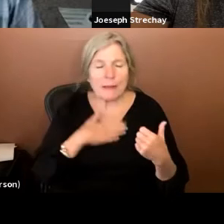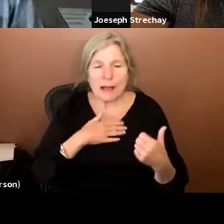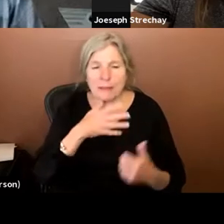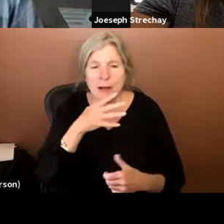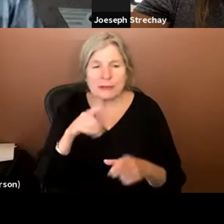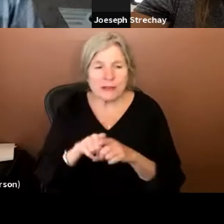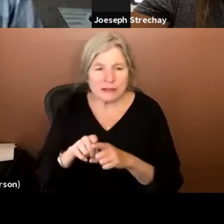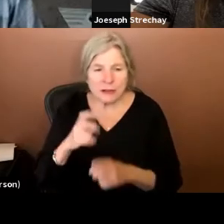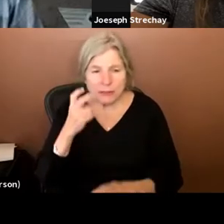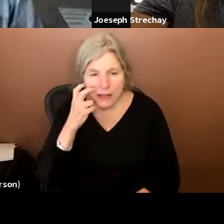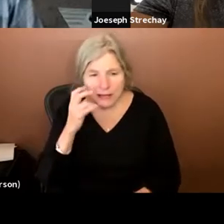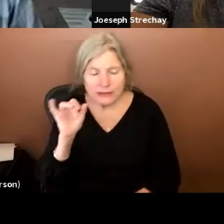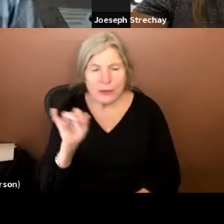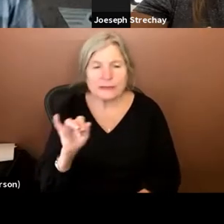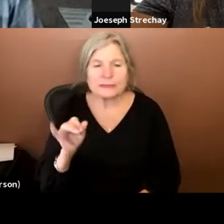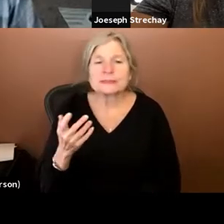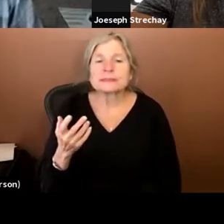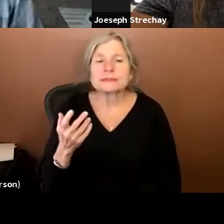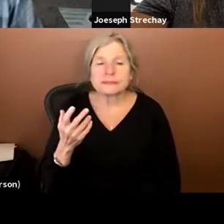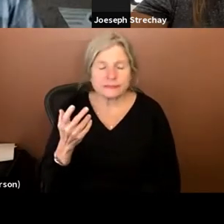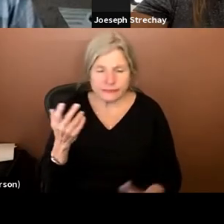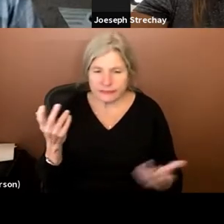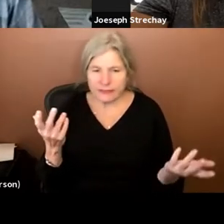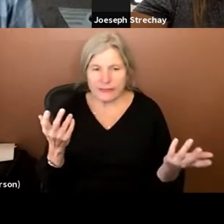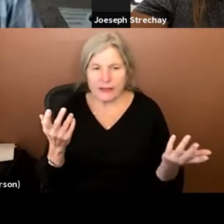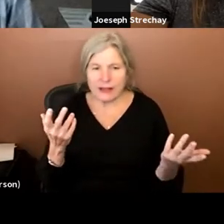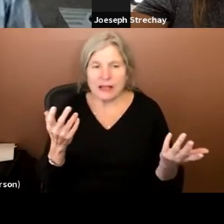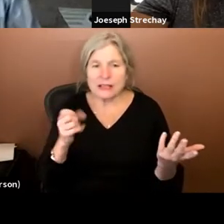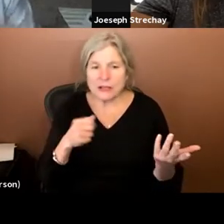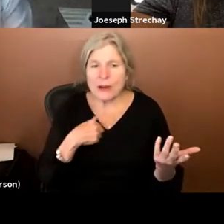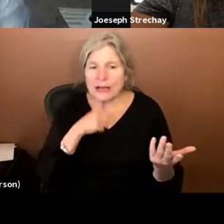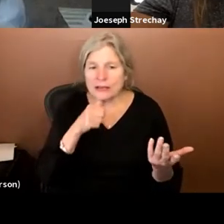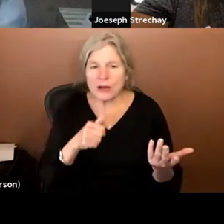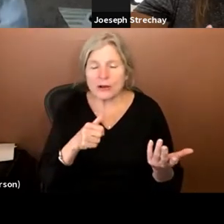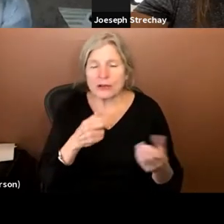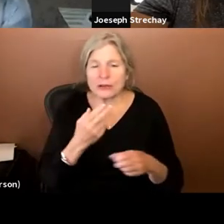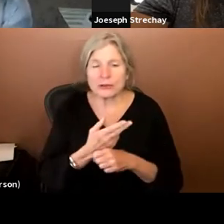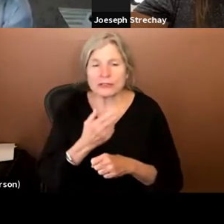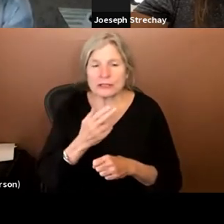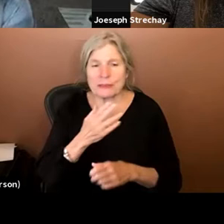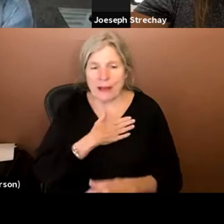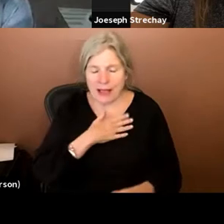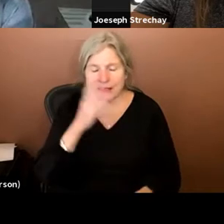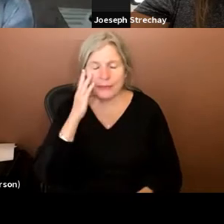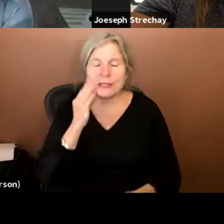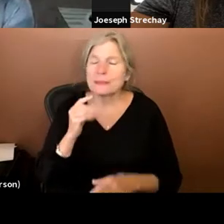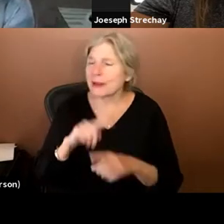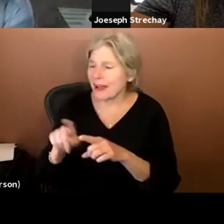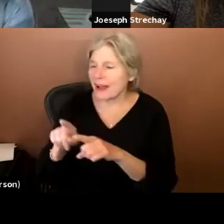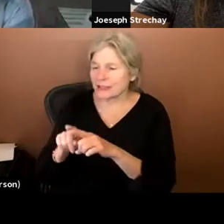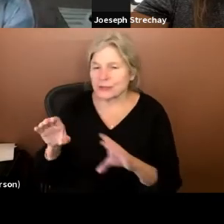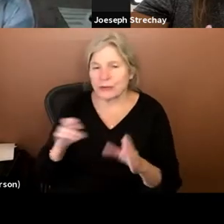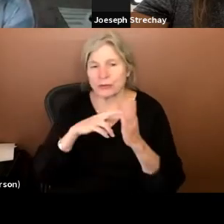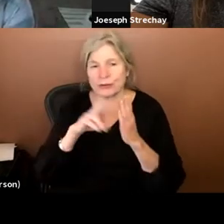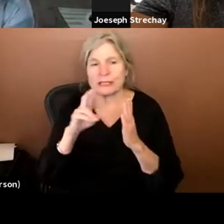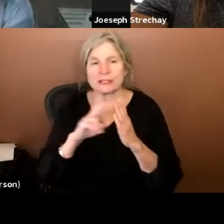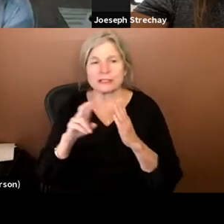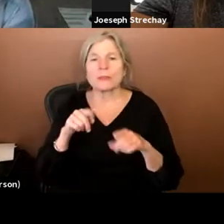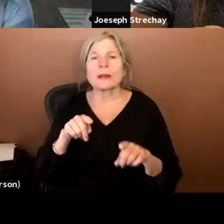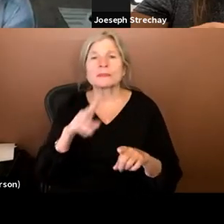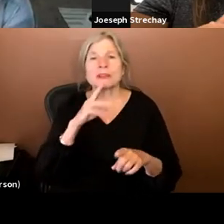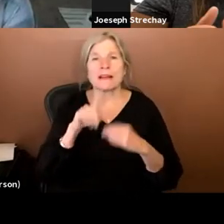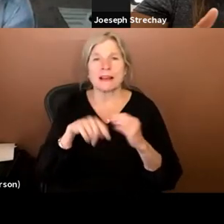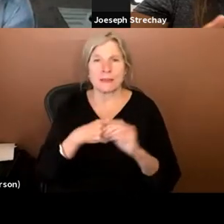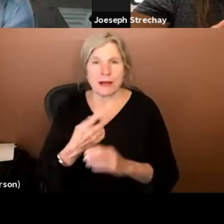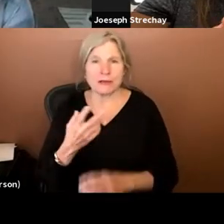uh, blind as well. Uh, you know, so I don't use just my, my experience, but I also do the research. So when I'm talking